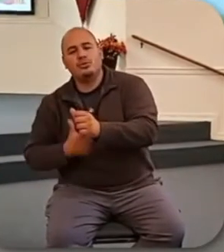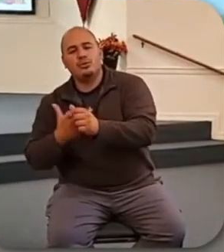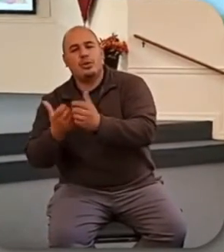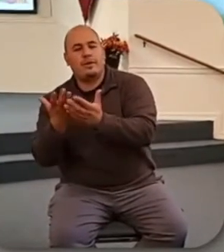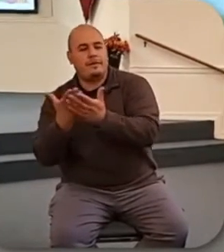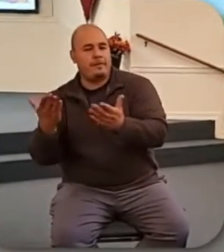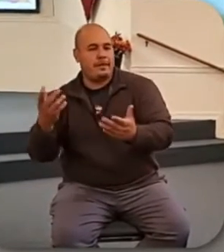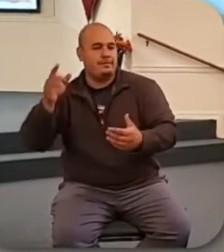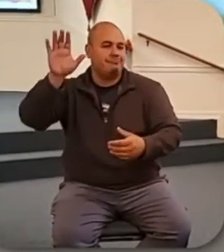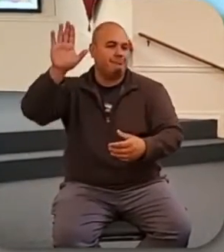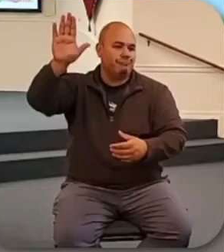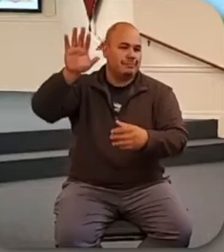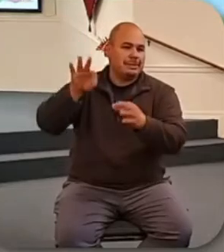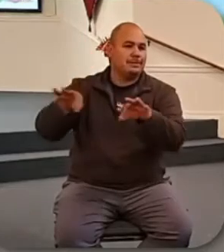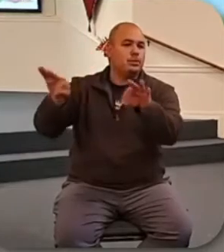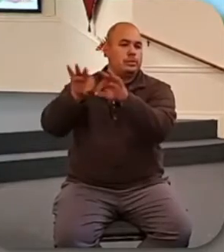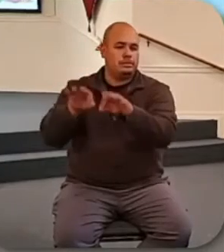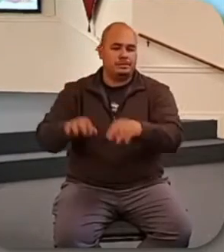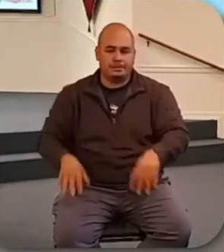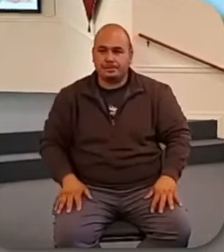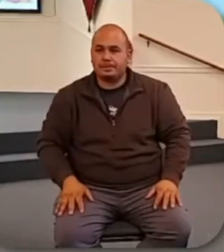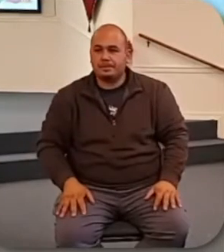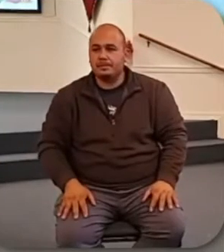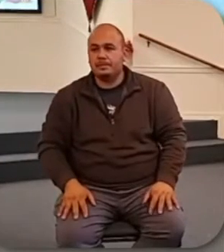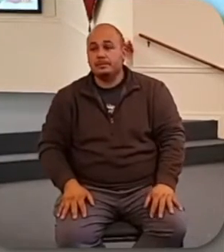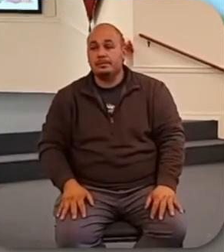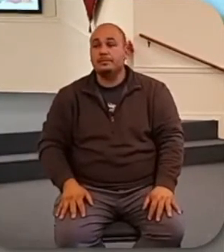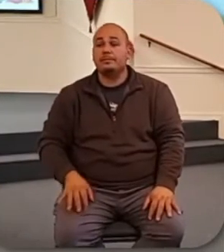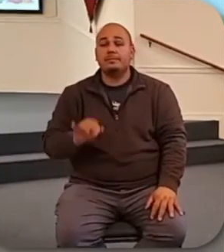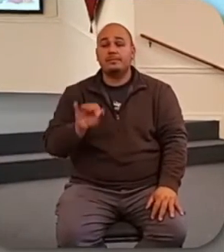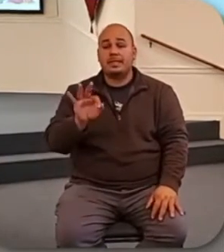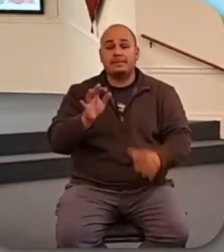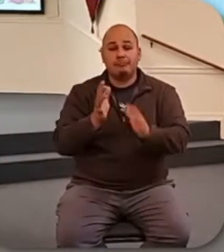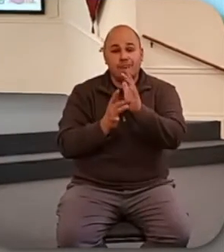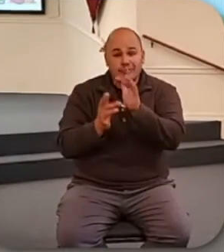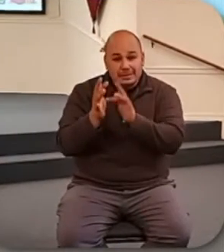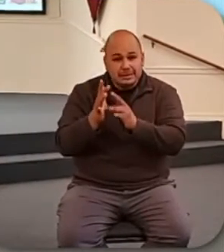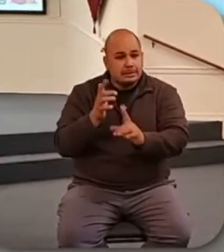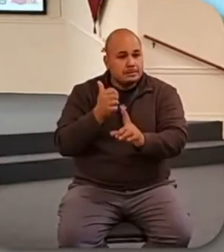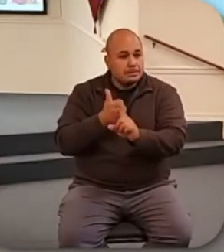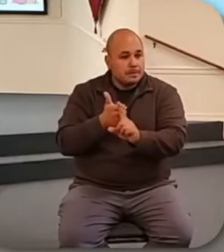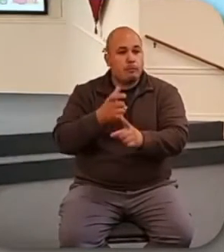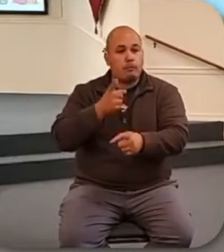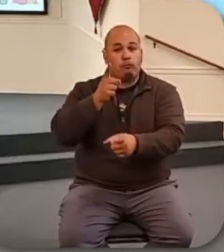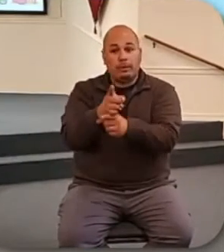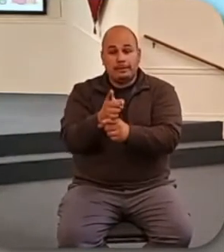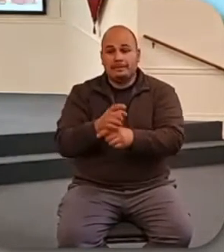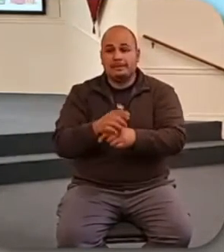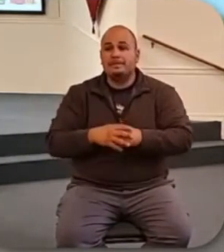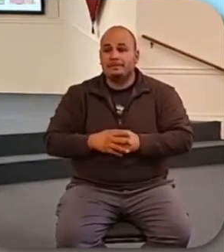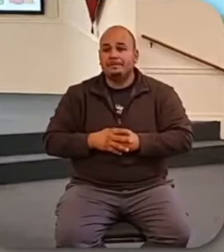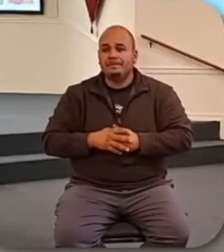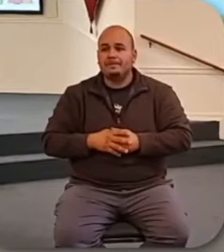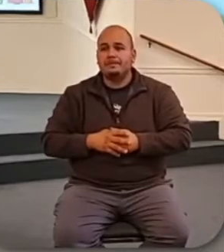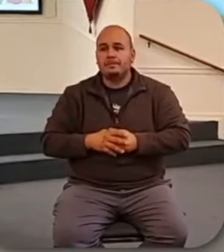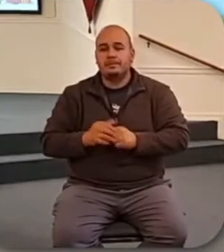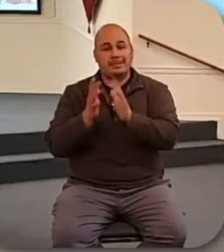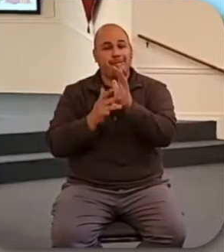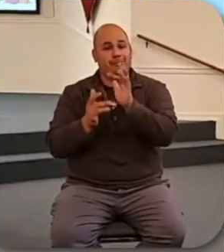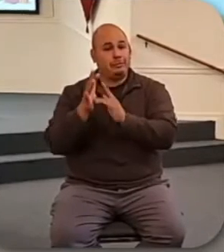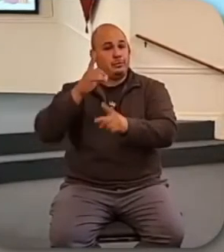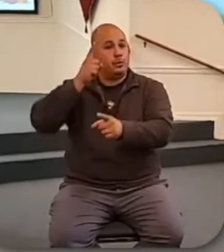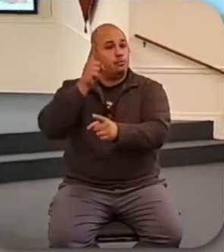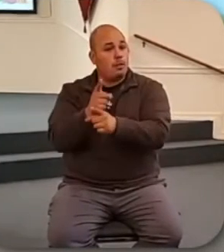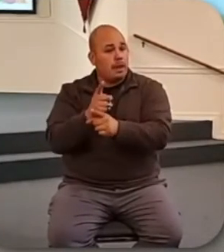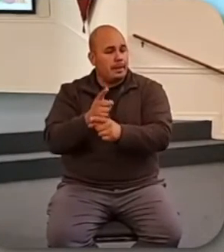to him. And so, if Jesus is right, then God's children don't have to worry about having